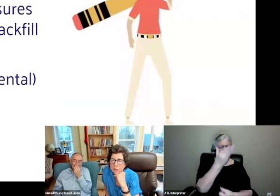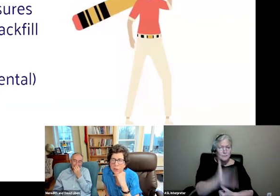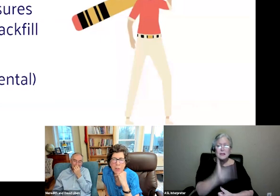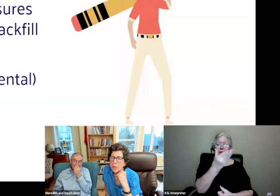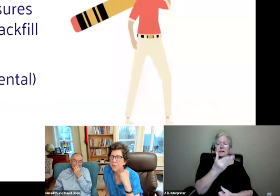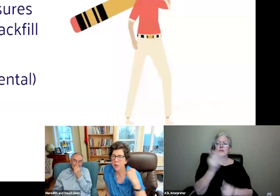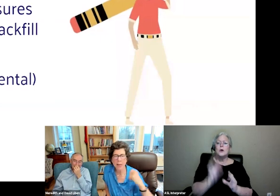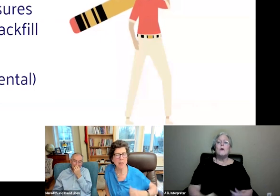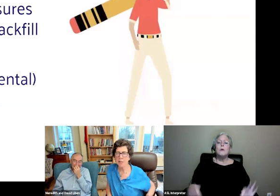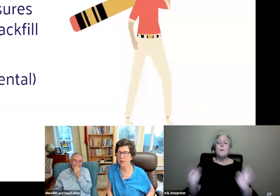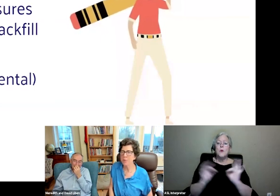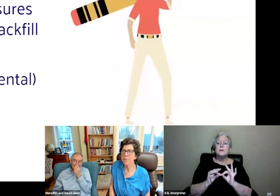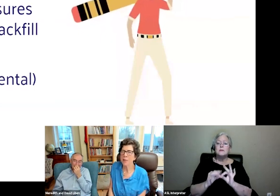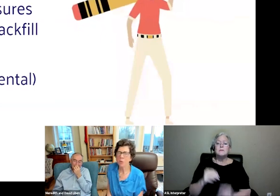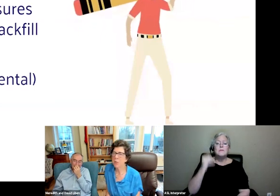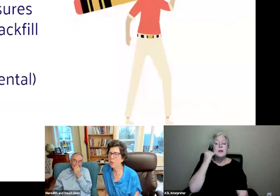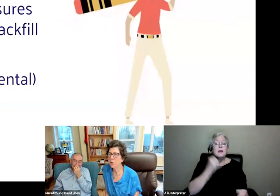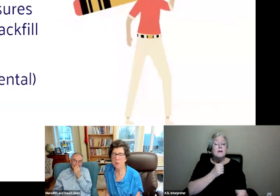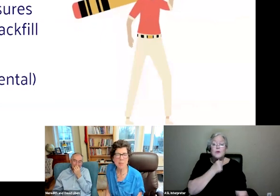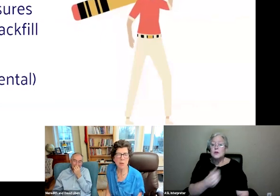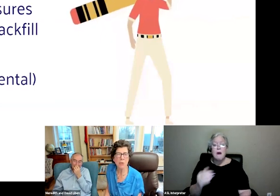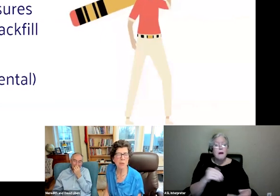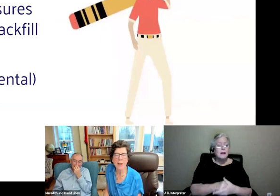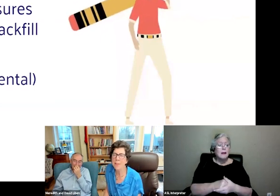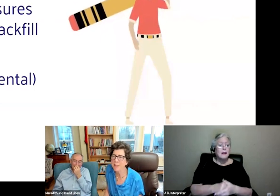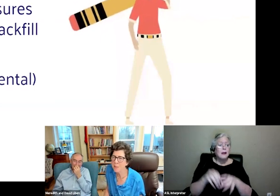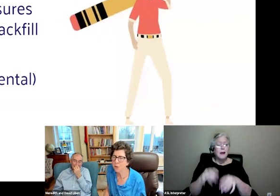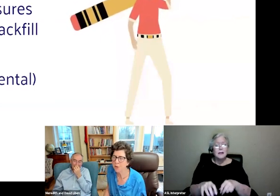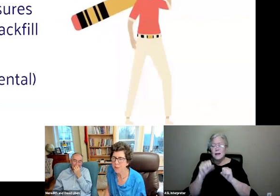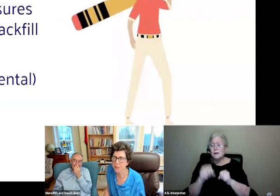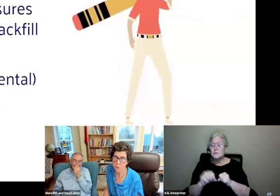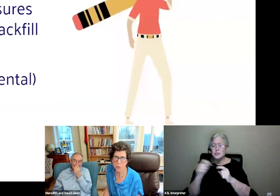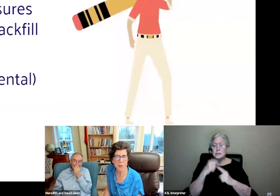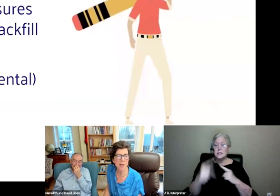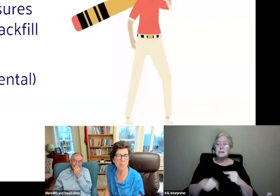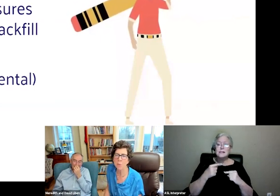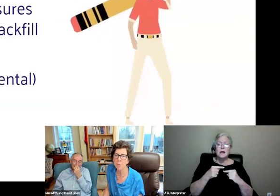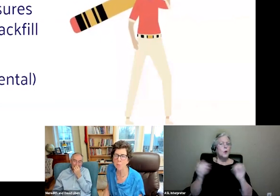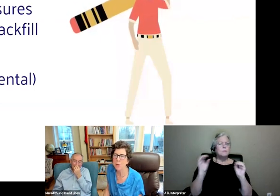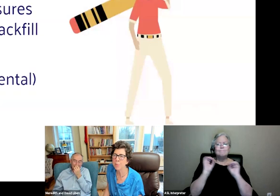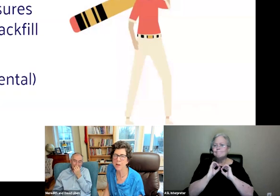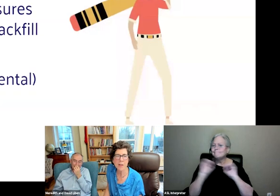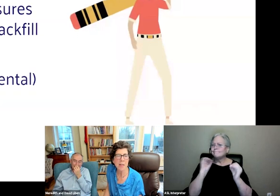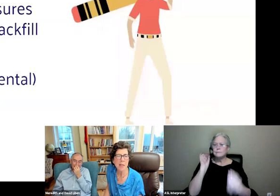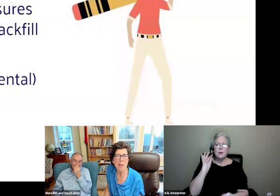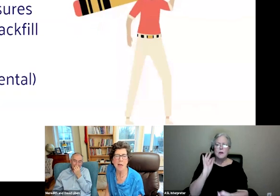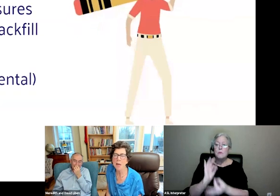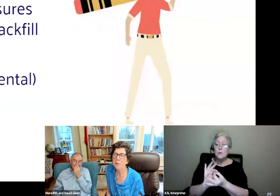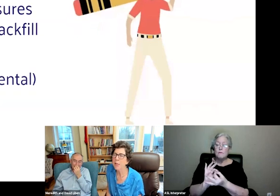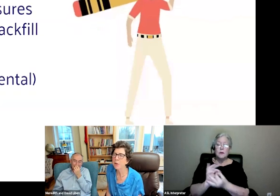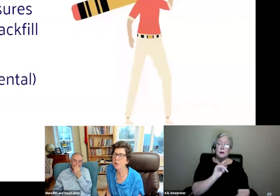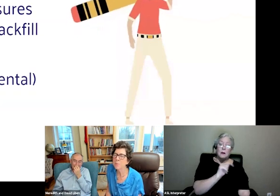Sue said this, you can look, if you're not in an adoption cycle, look at your current materials. Nothing is perfect. This tool's not, but we're pretty proud of it.